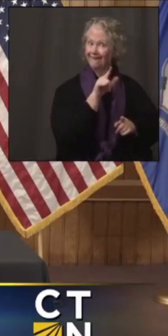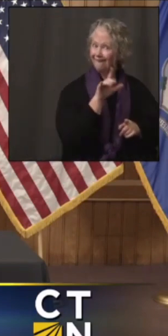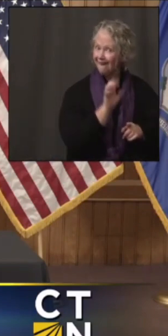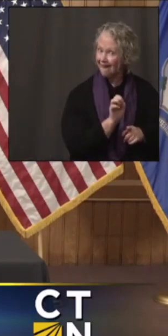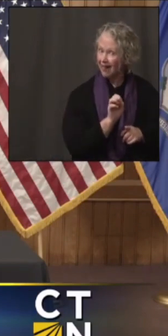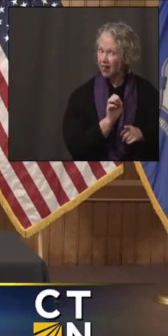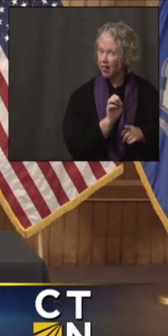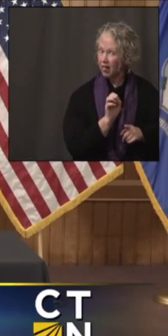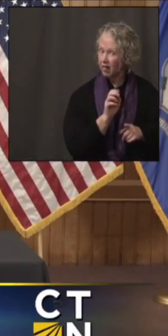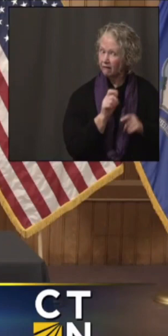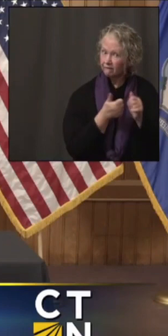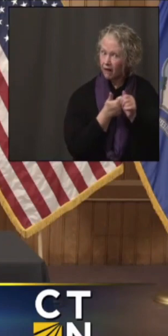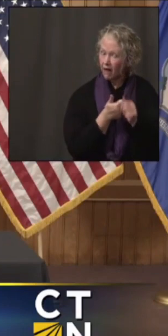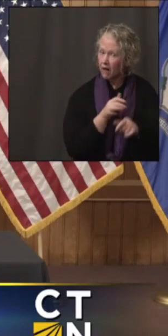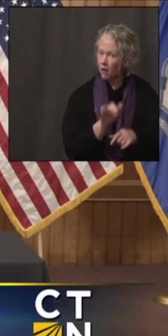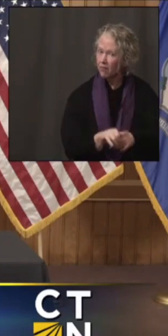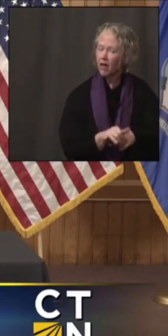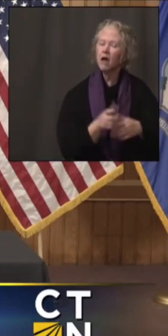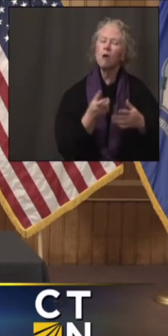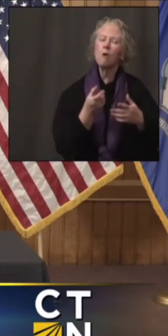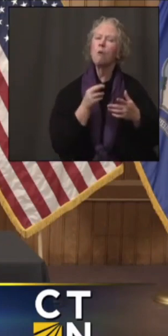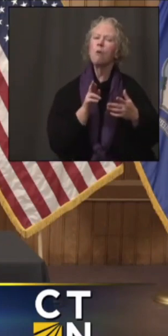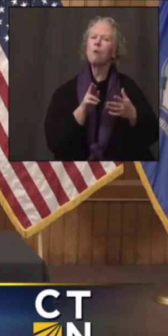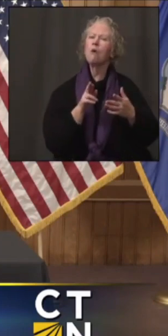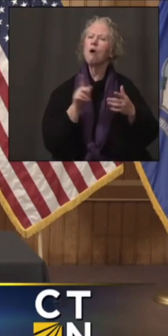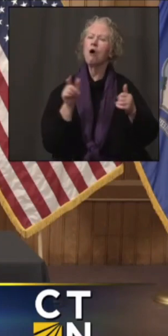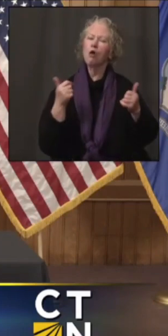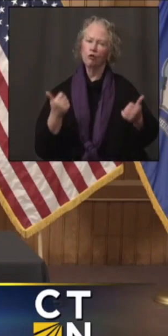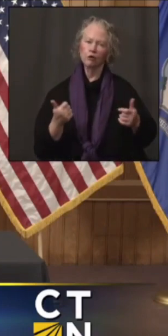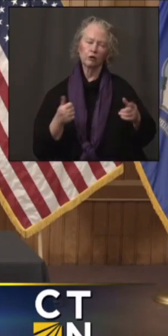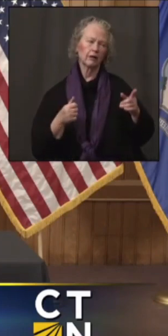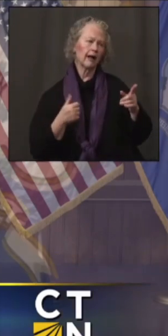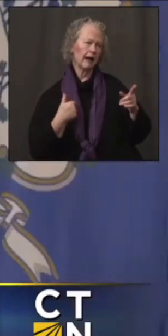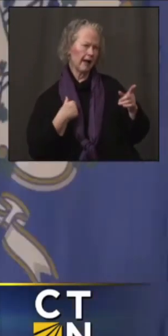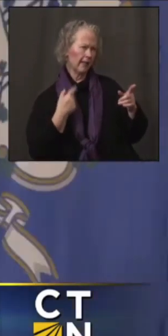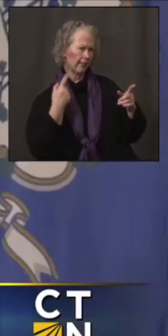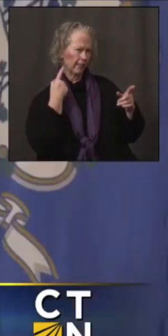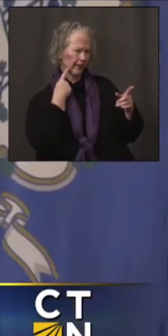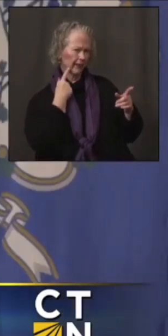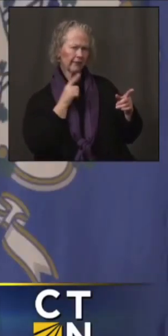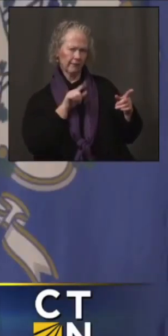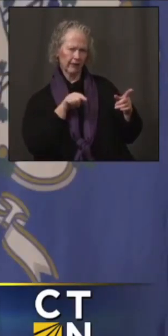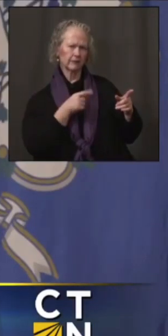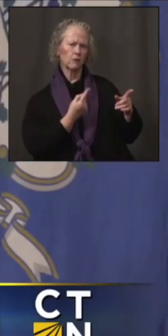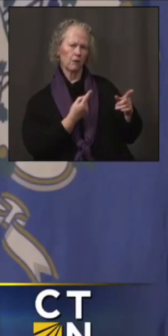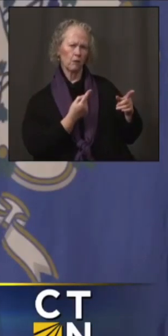the state lab or are there others? think that's it. Isn't that right, Deirdre?